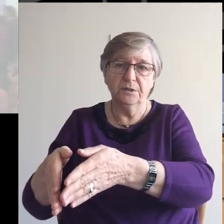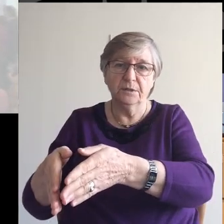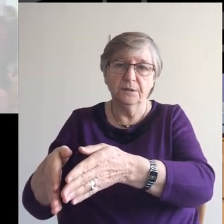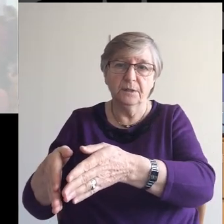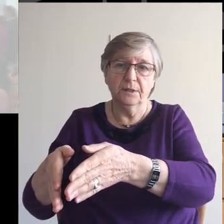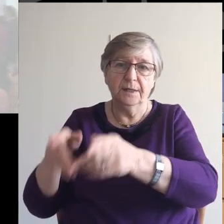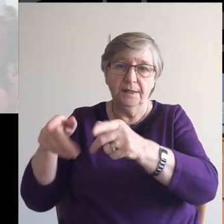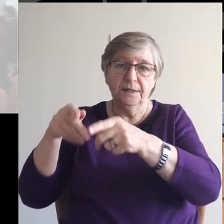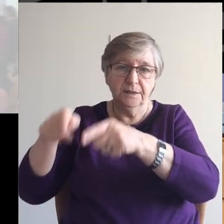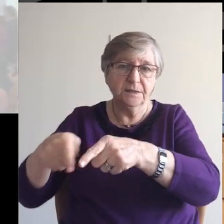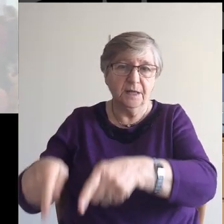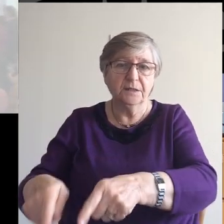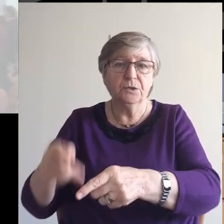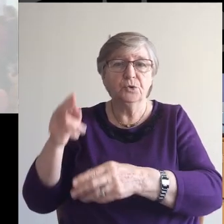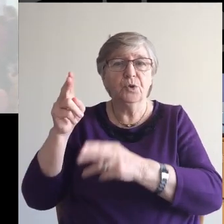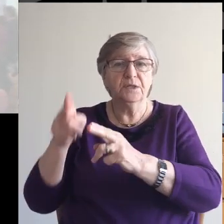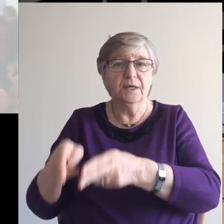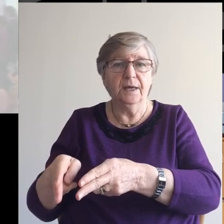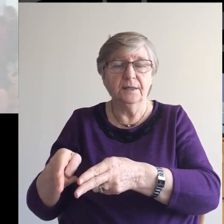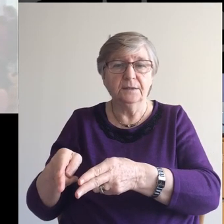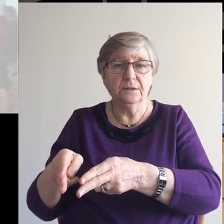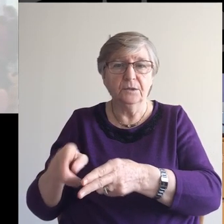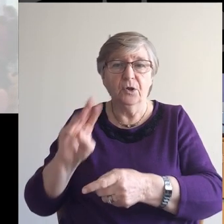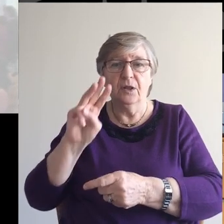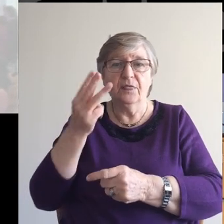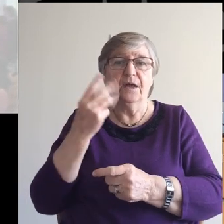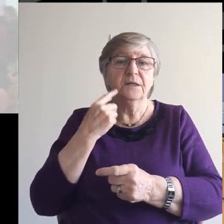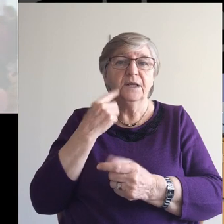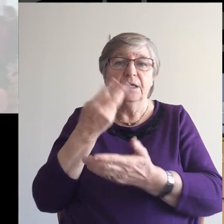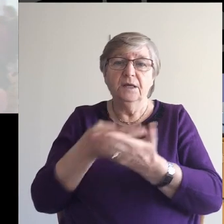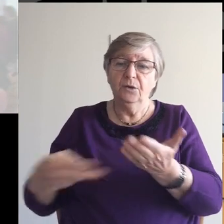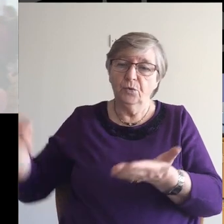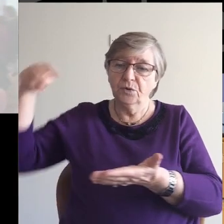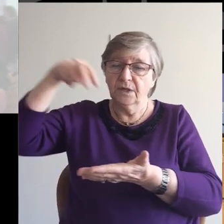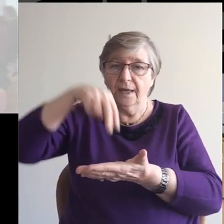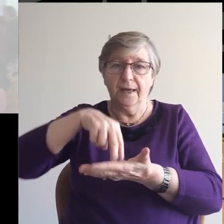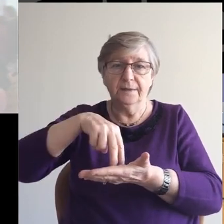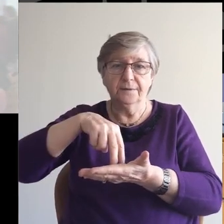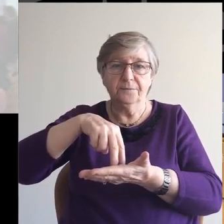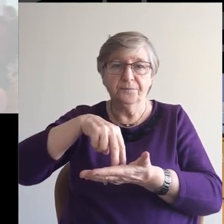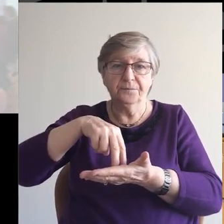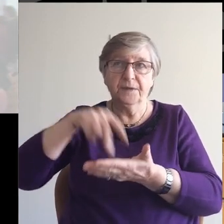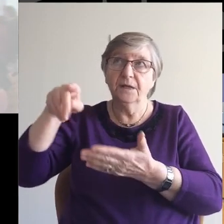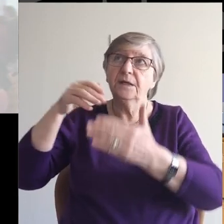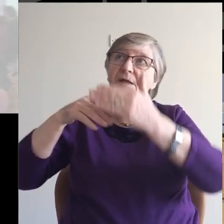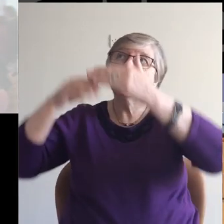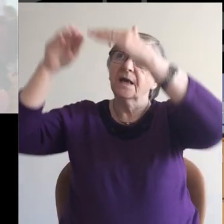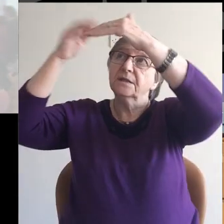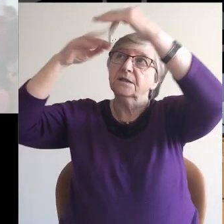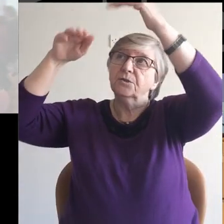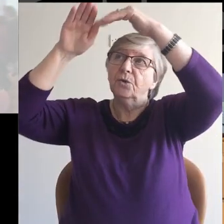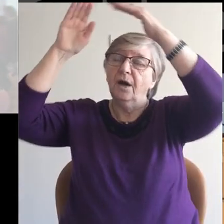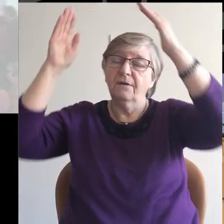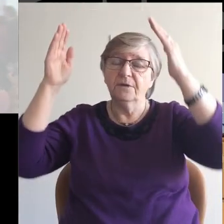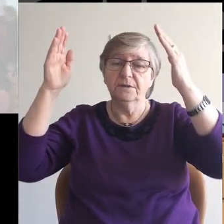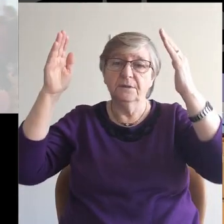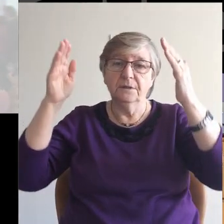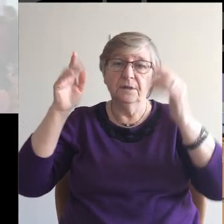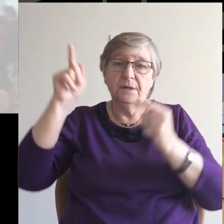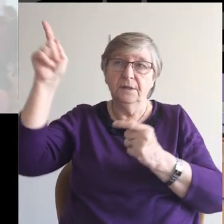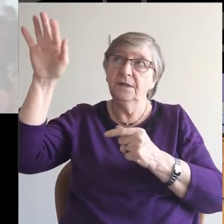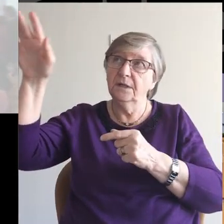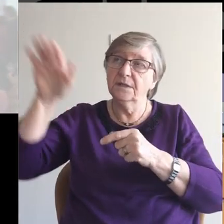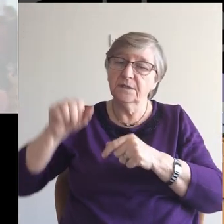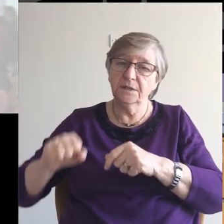birth And he descended To the dead On the third day He was again And he ascended Into heaven